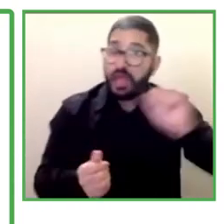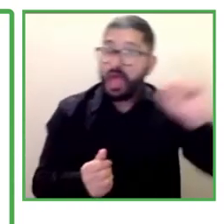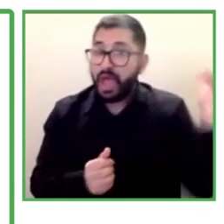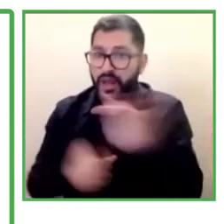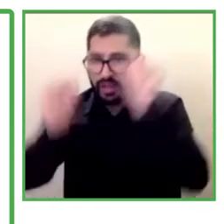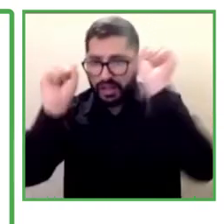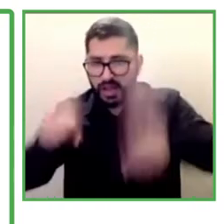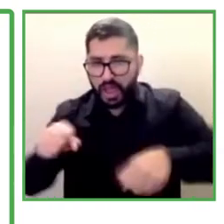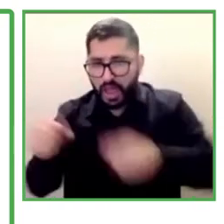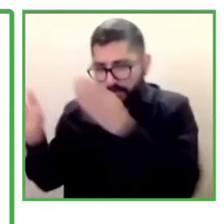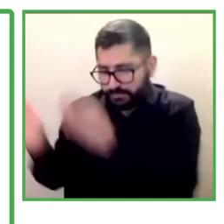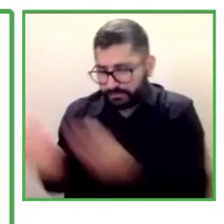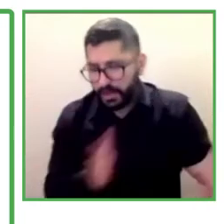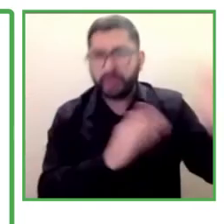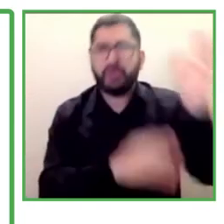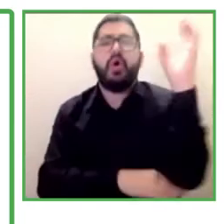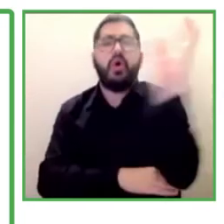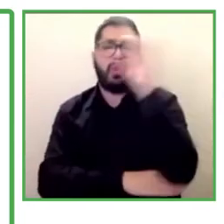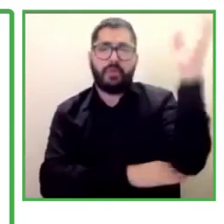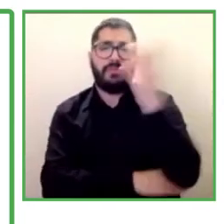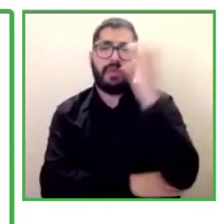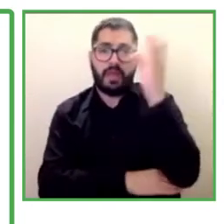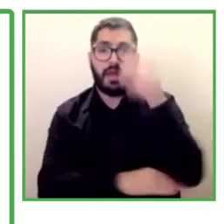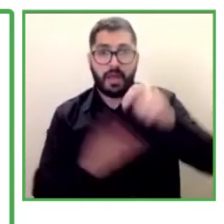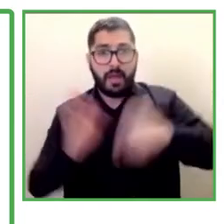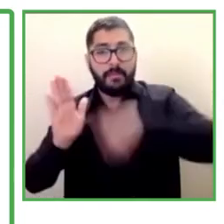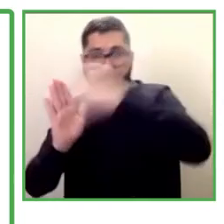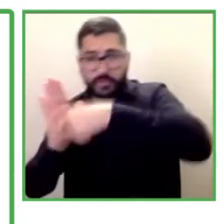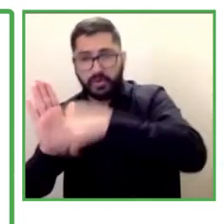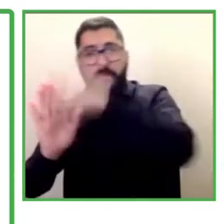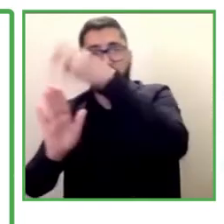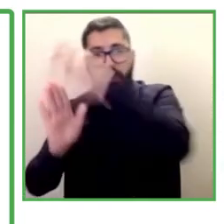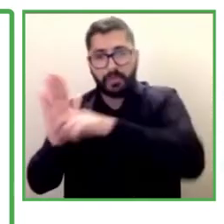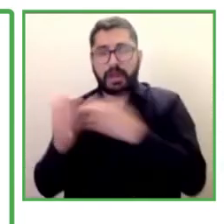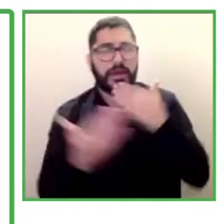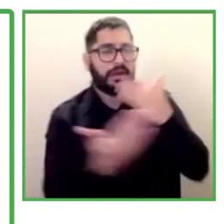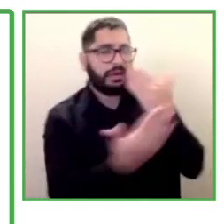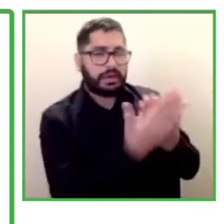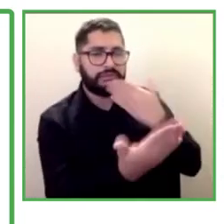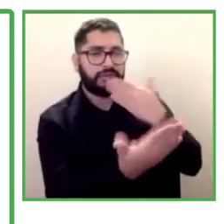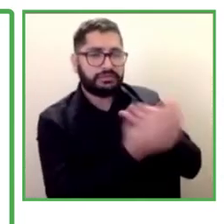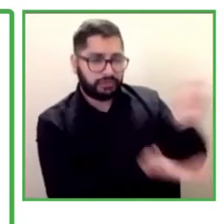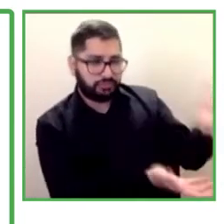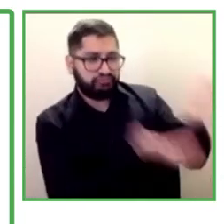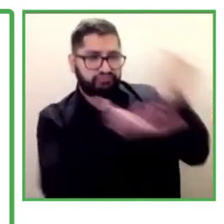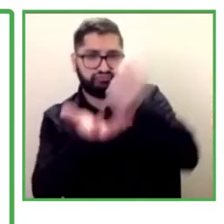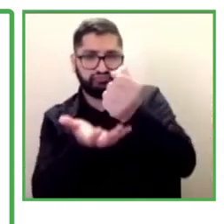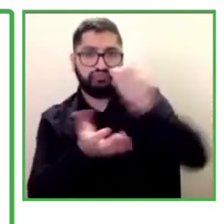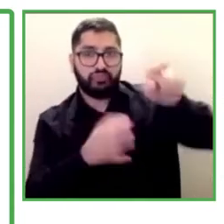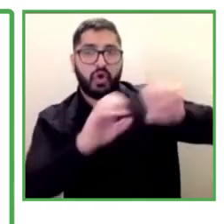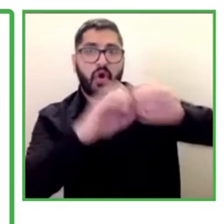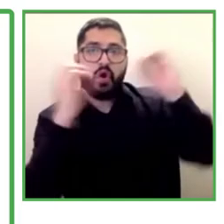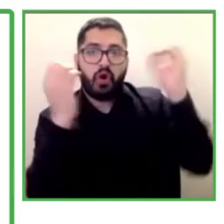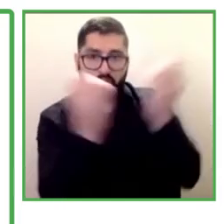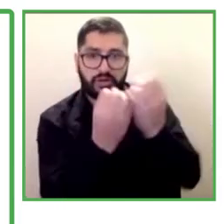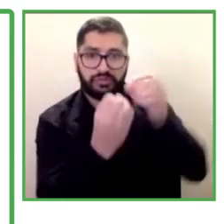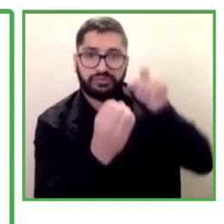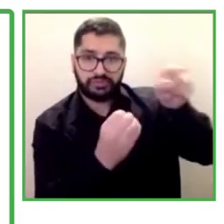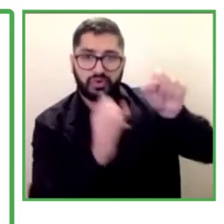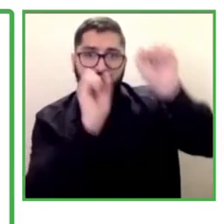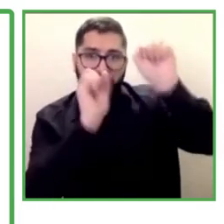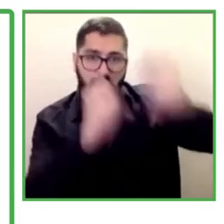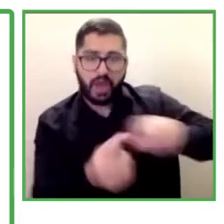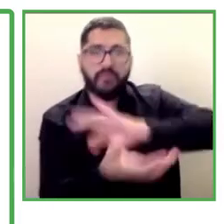trust. The program is financed by Fundación Corona and Fundación Saldarriaga Concha